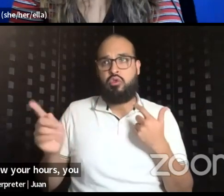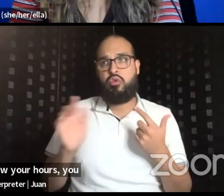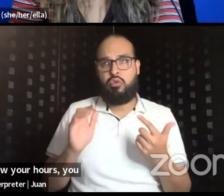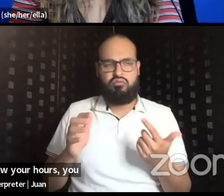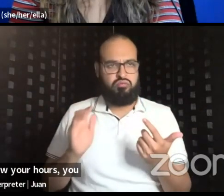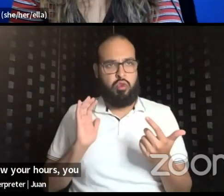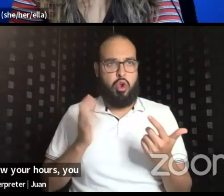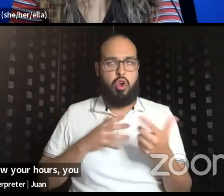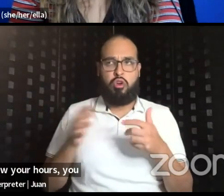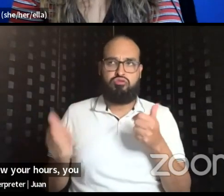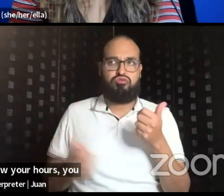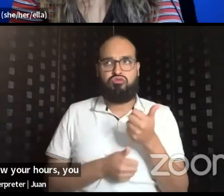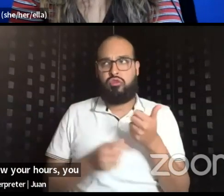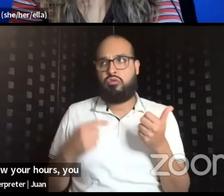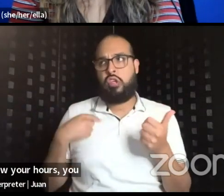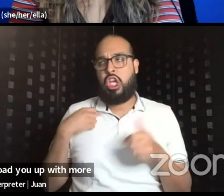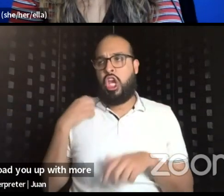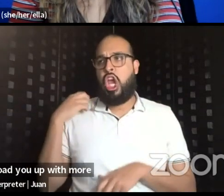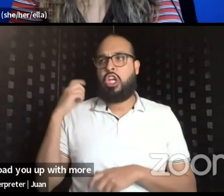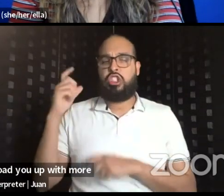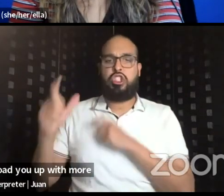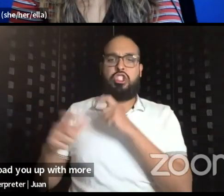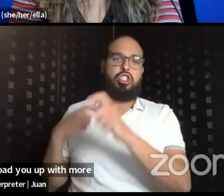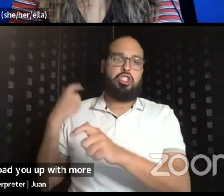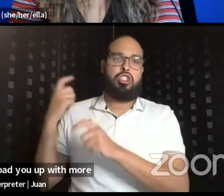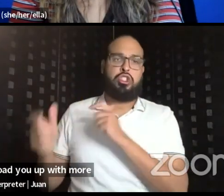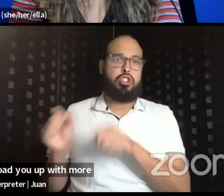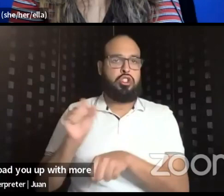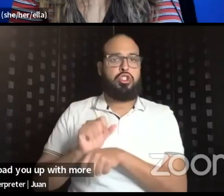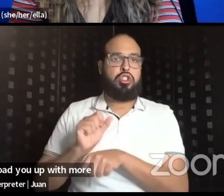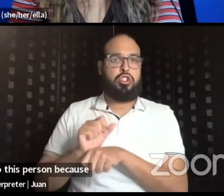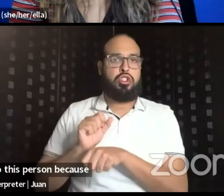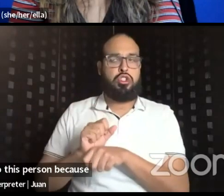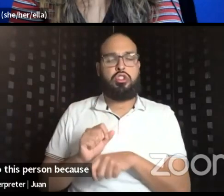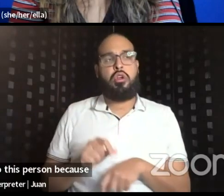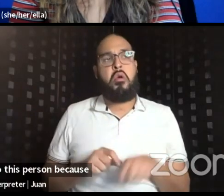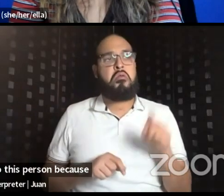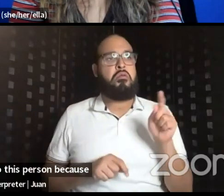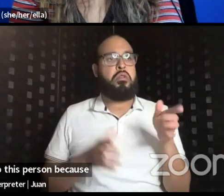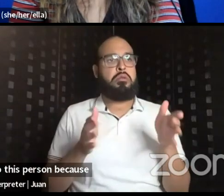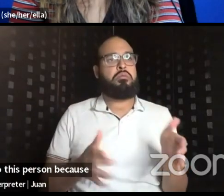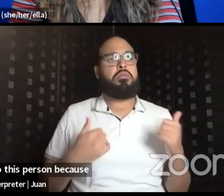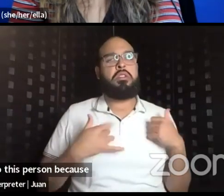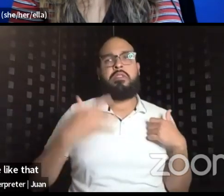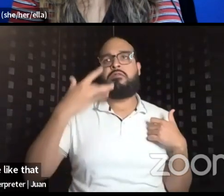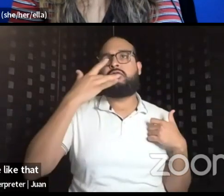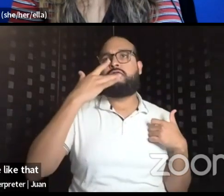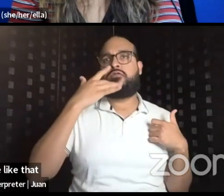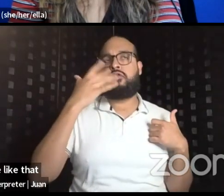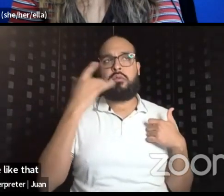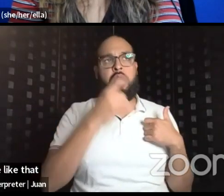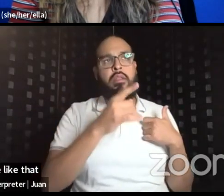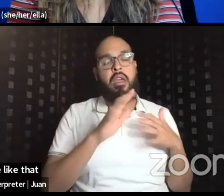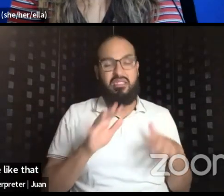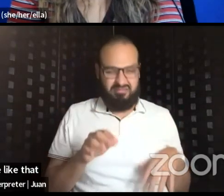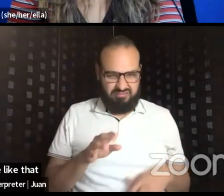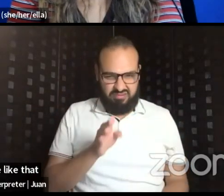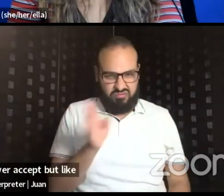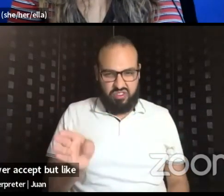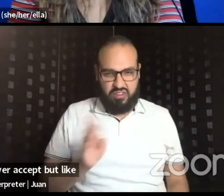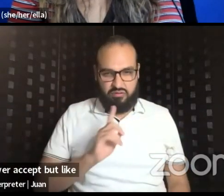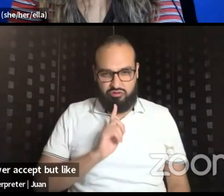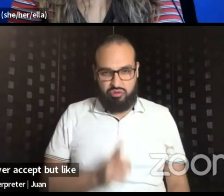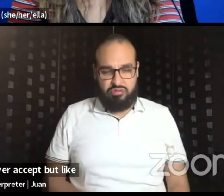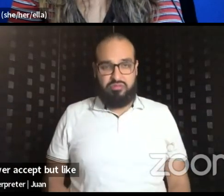we can load you up with more projects. We can give preference to this person because they have this privilege. Like that doesn't exist. And, and not that it never exists, but like,